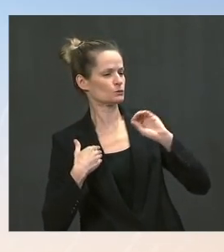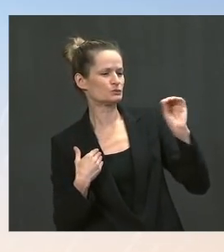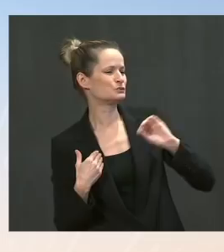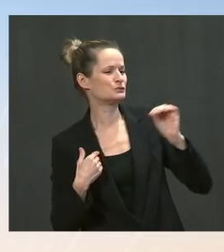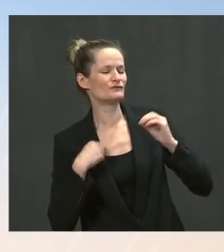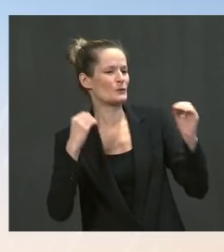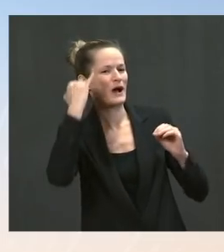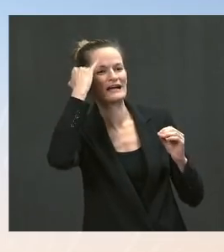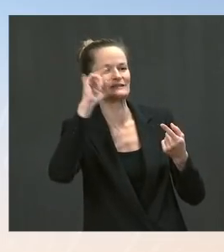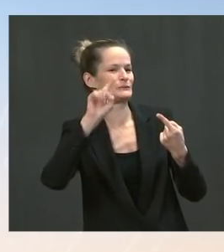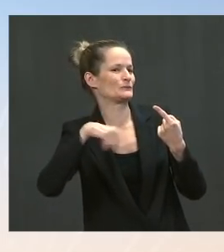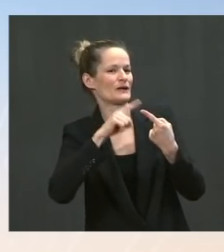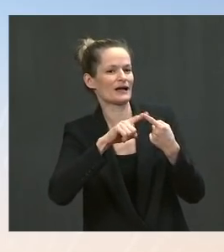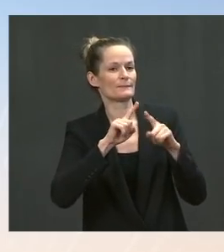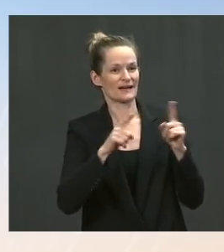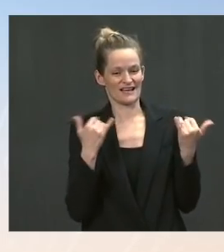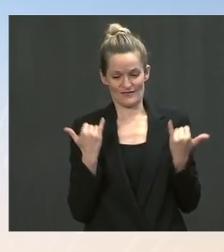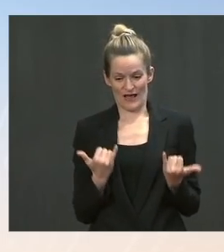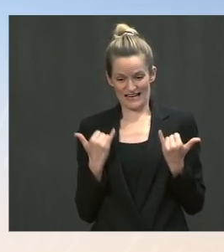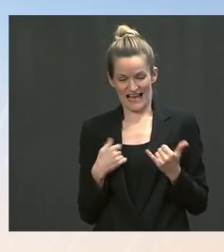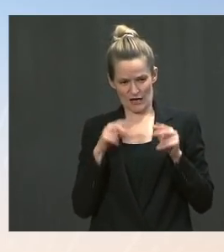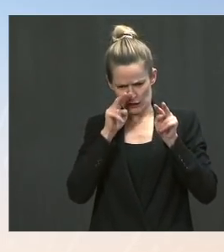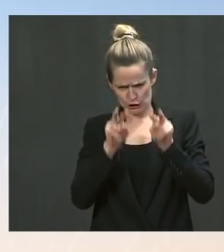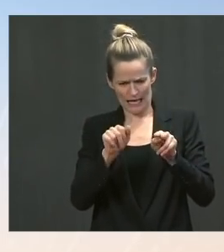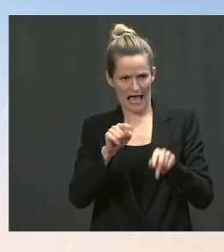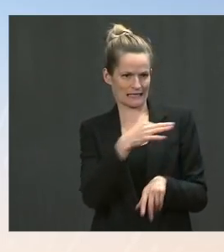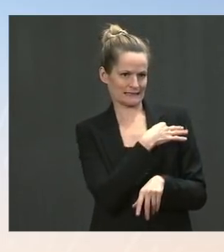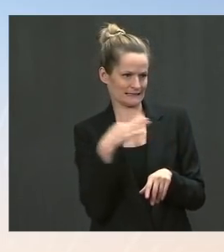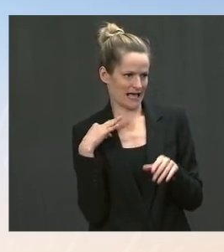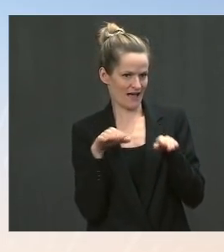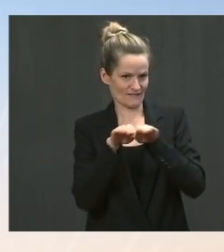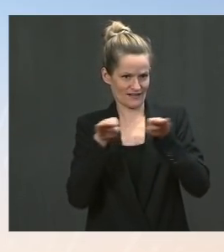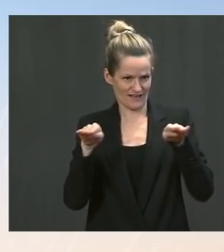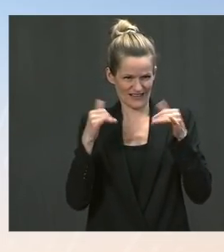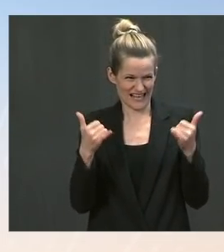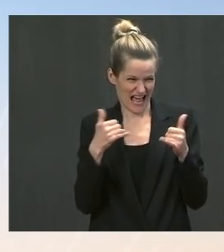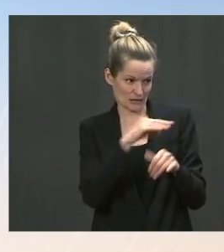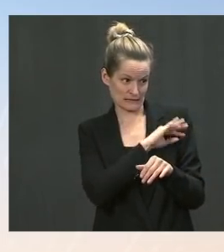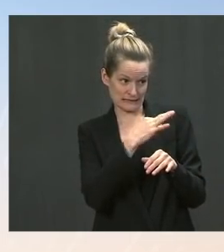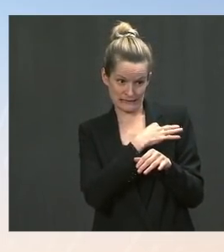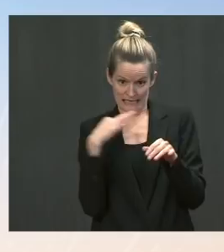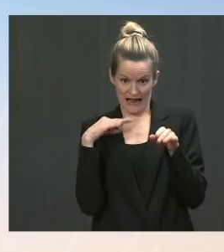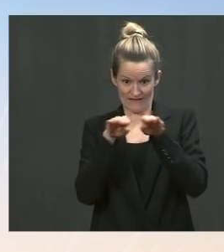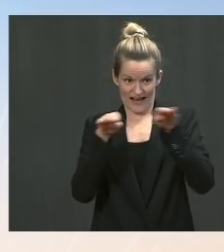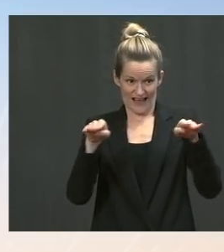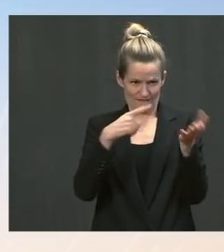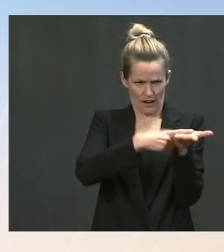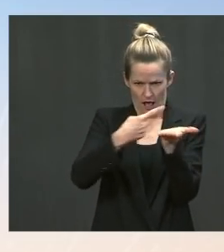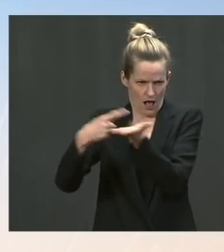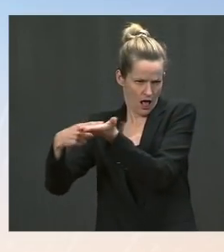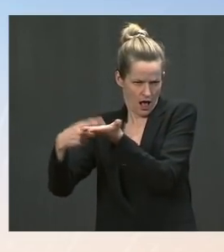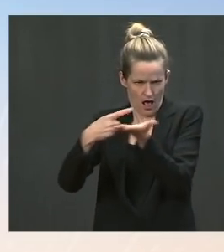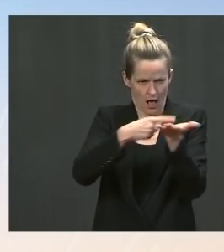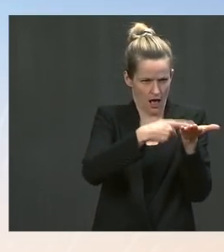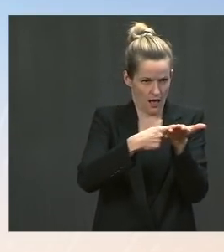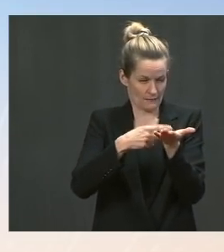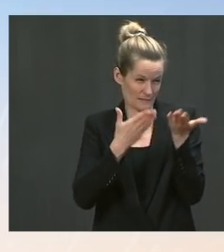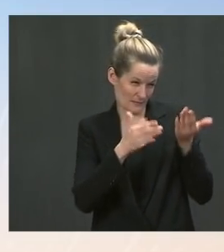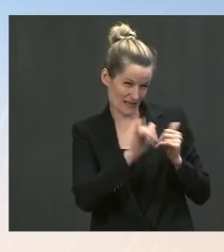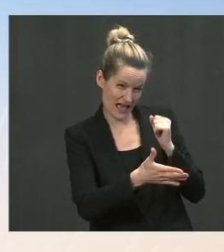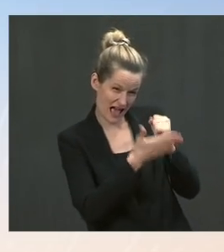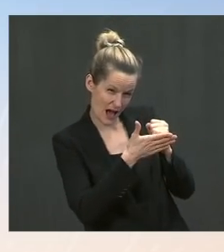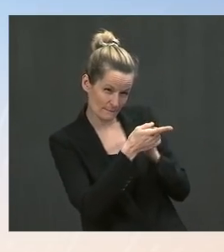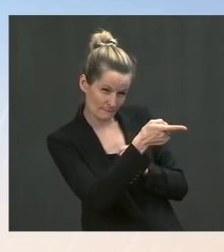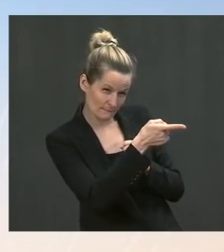at the staff level. And they're discussing a broad range of options, many of which never may even be presented up beyond